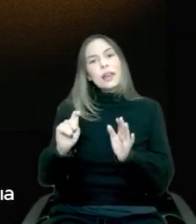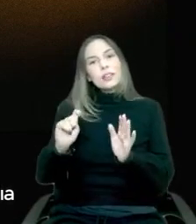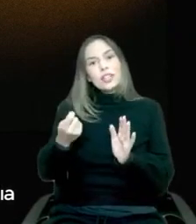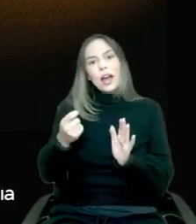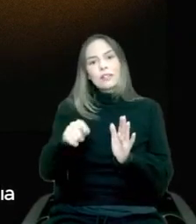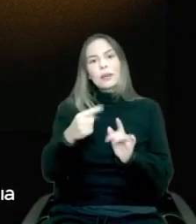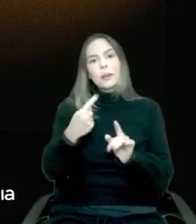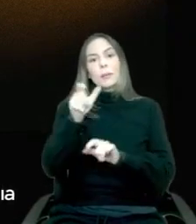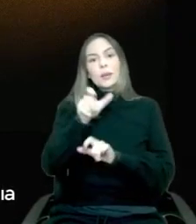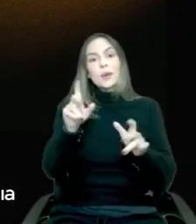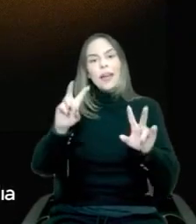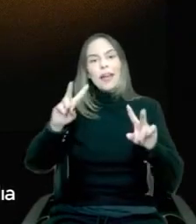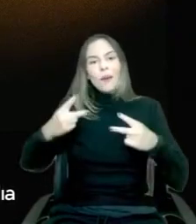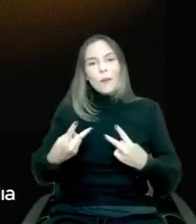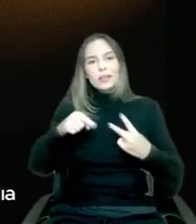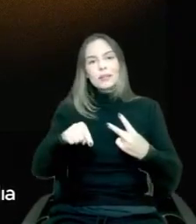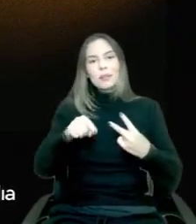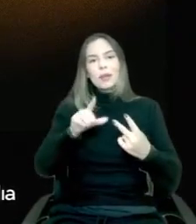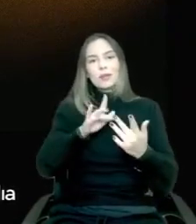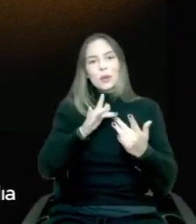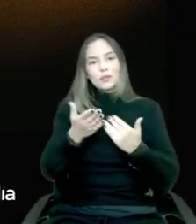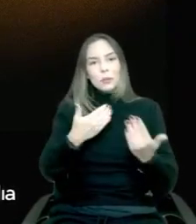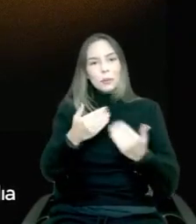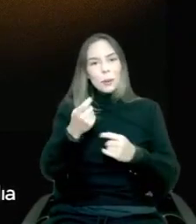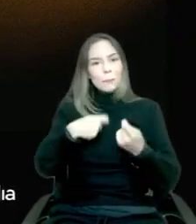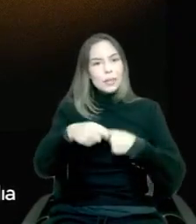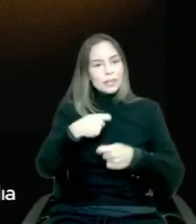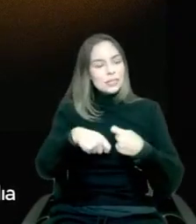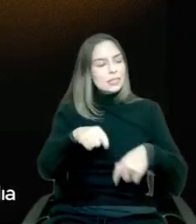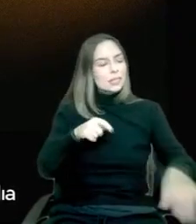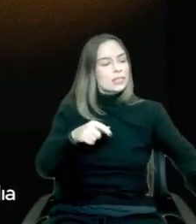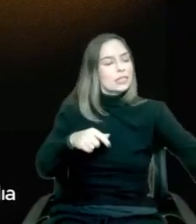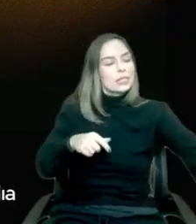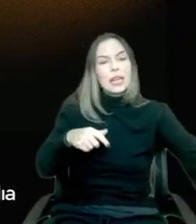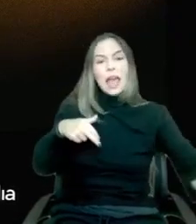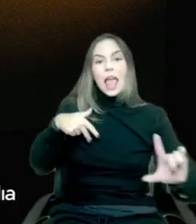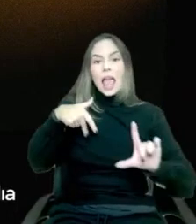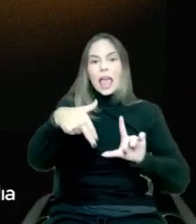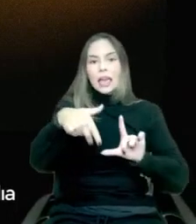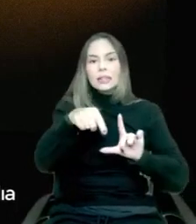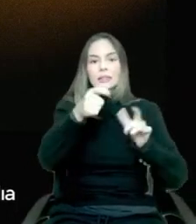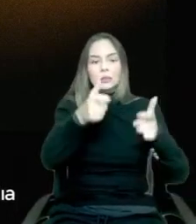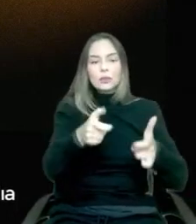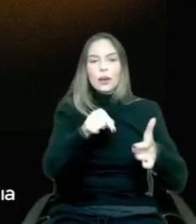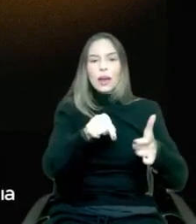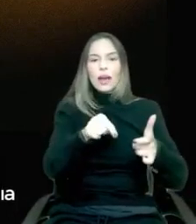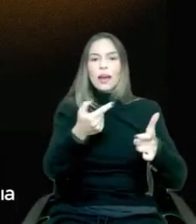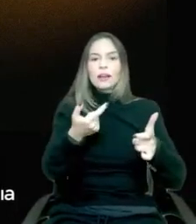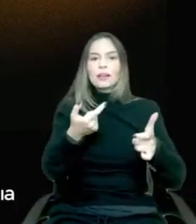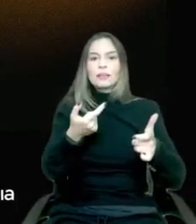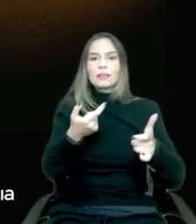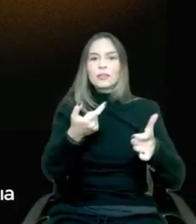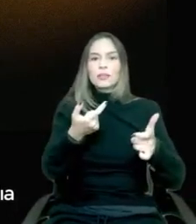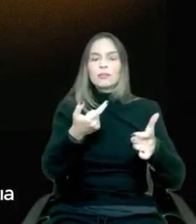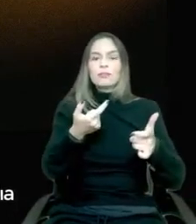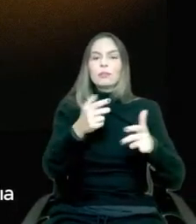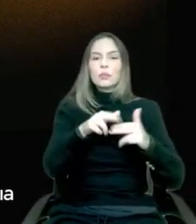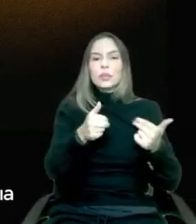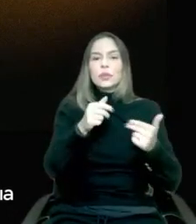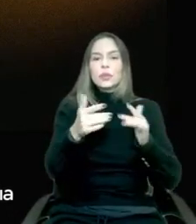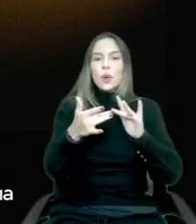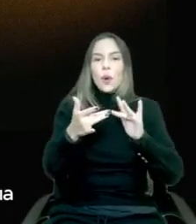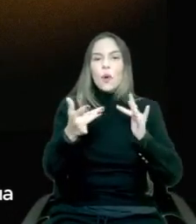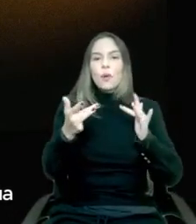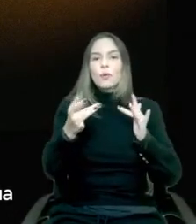when they interact with your businesses, when they walk into your brick-and-mortar locations all across the board. So context and knowing them.